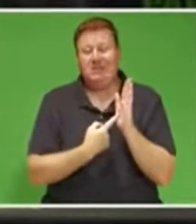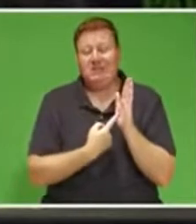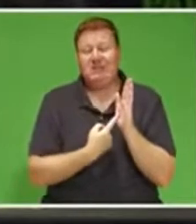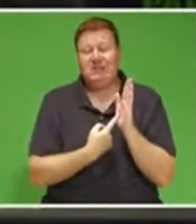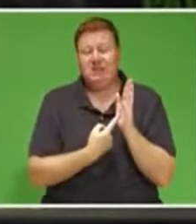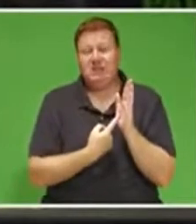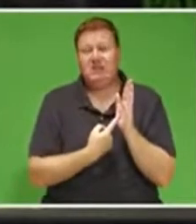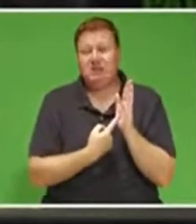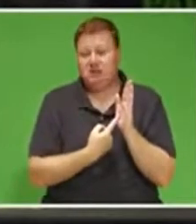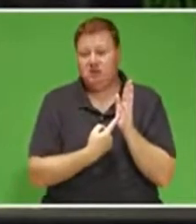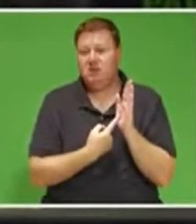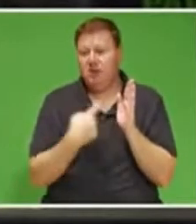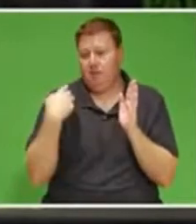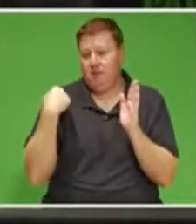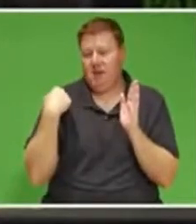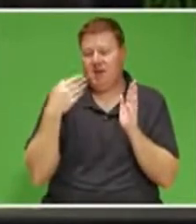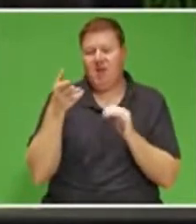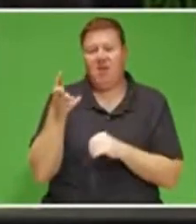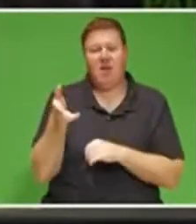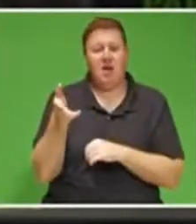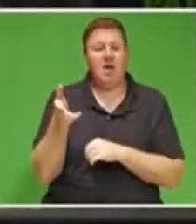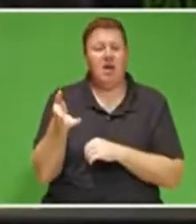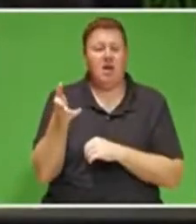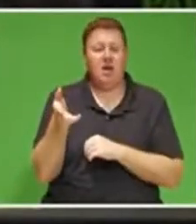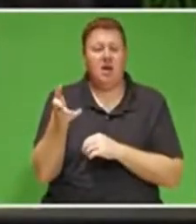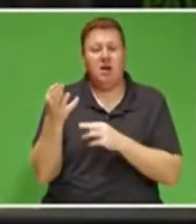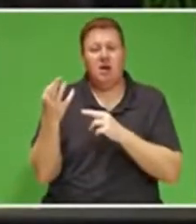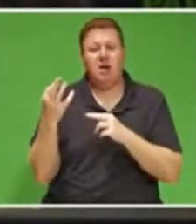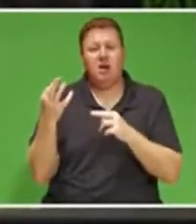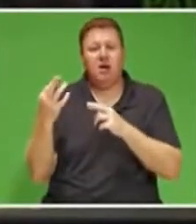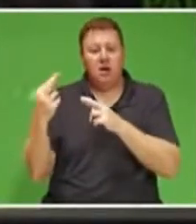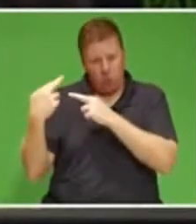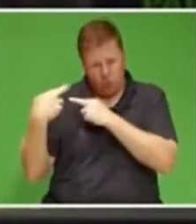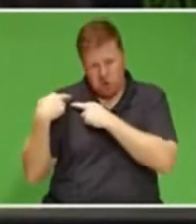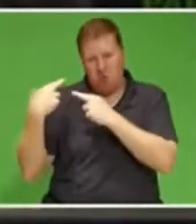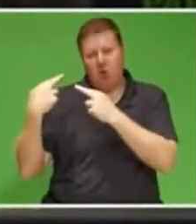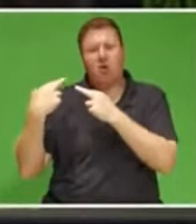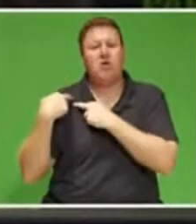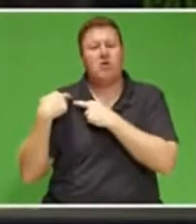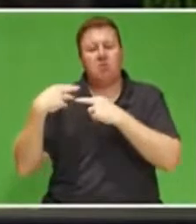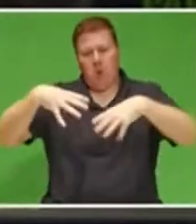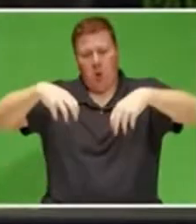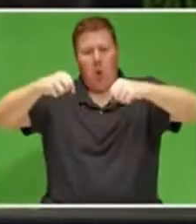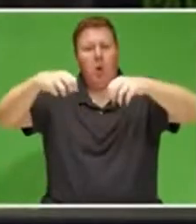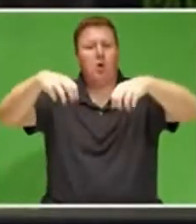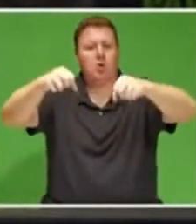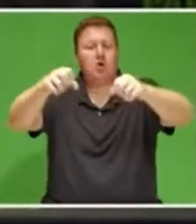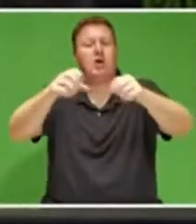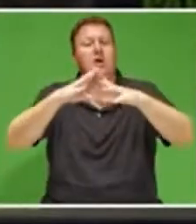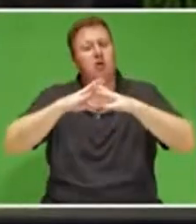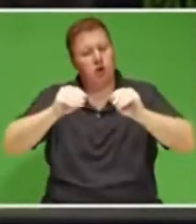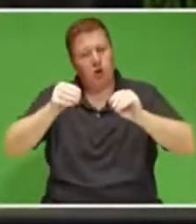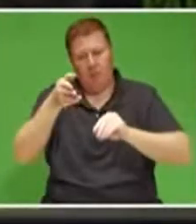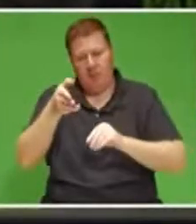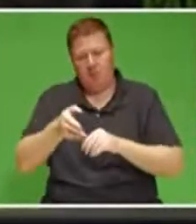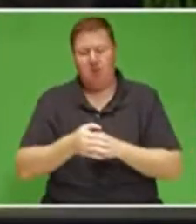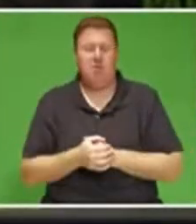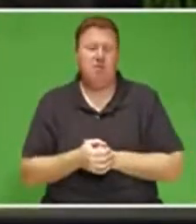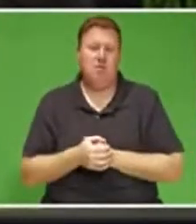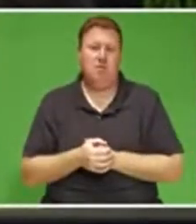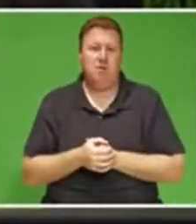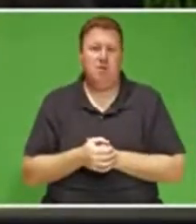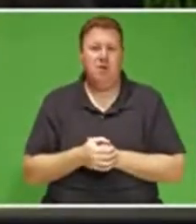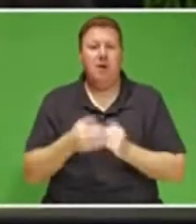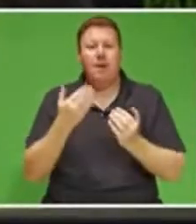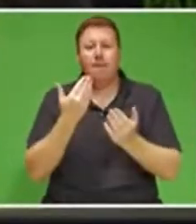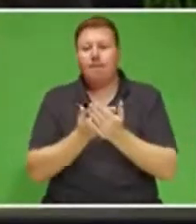there is a minister who is ultimately responsible for resolving load shedding and who is able to